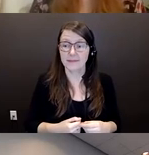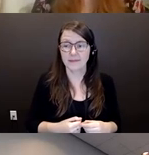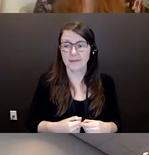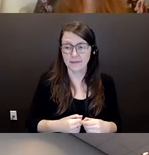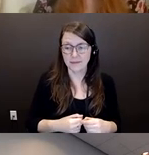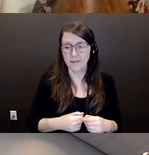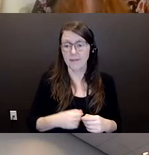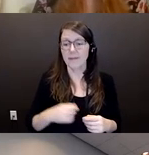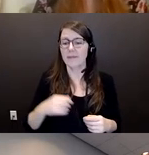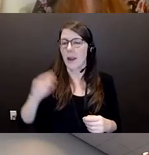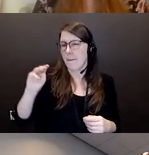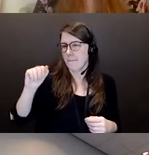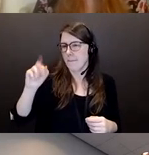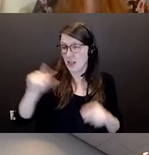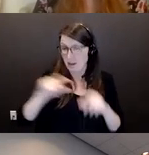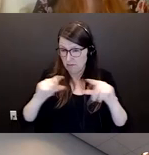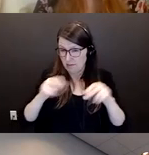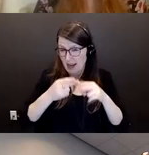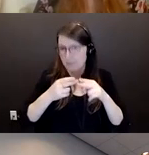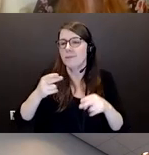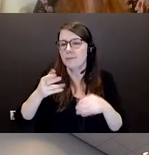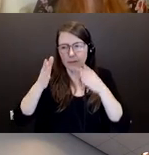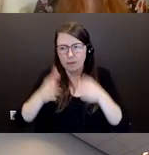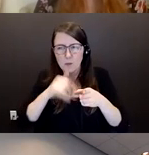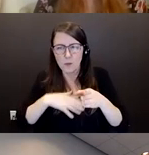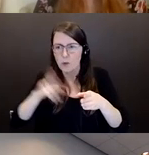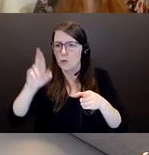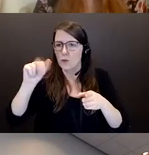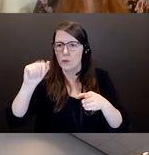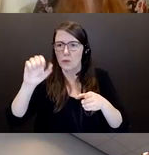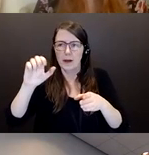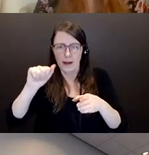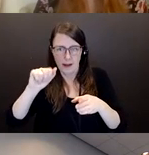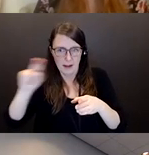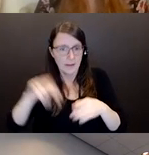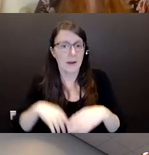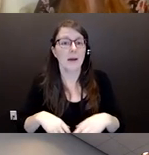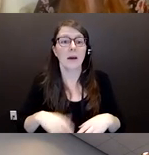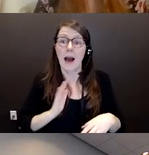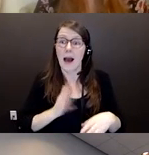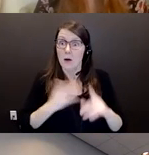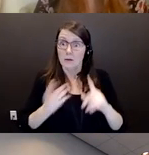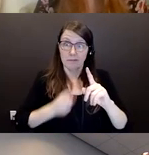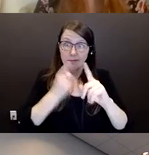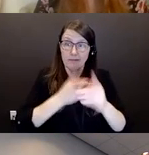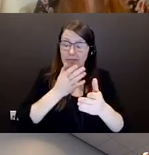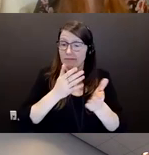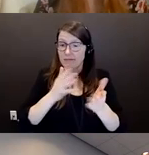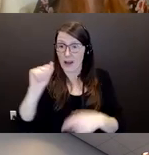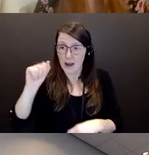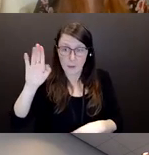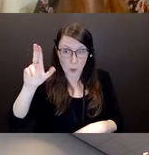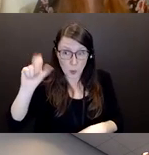familiar, our mandate really is to stop abuse and restore respect. And we're funded through the Ministry of Seniors and Accessibility. And